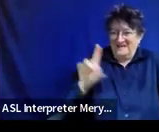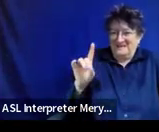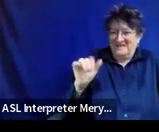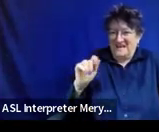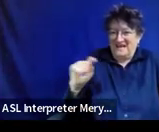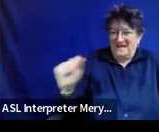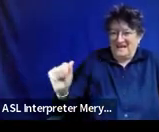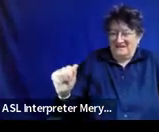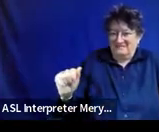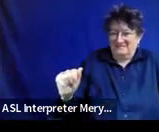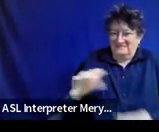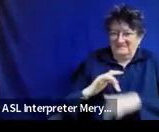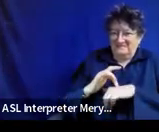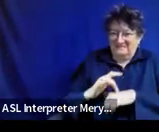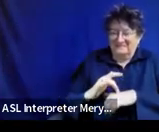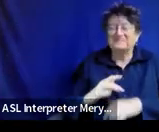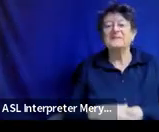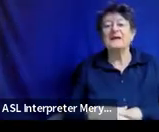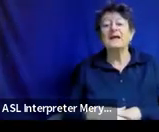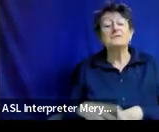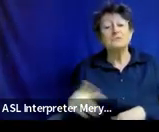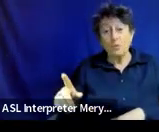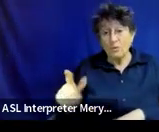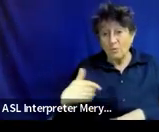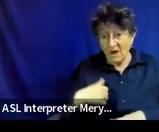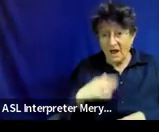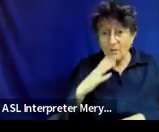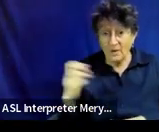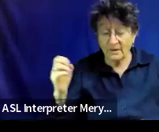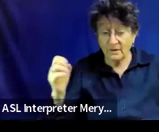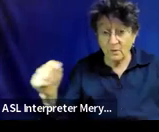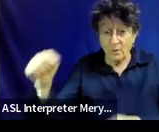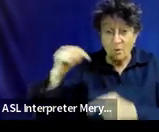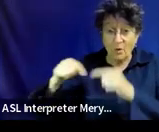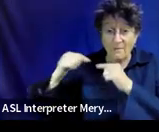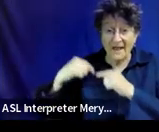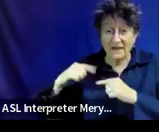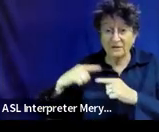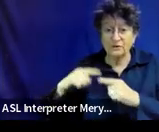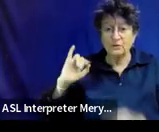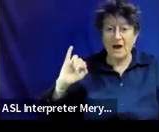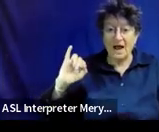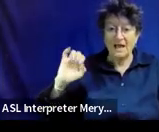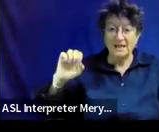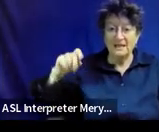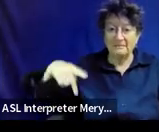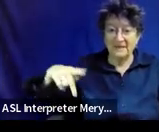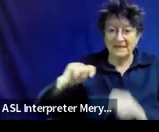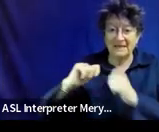so I'm going to go back to IEP team decision on that.